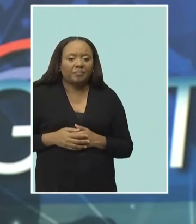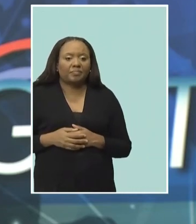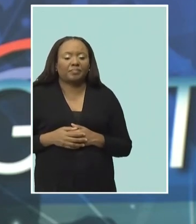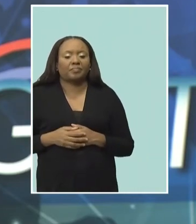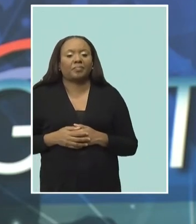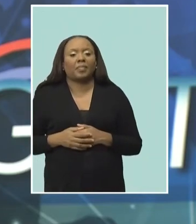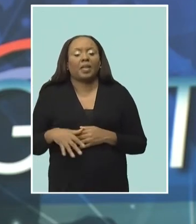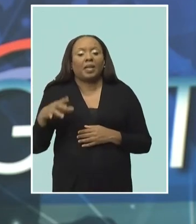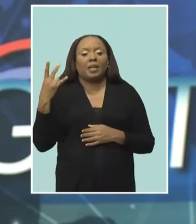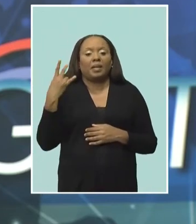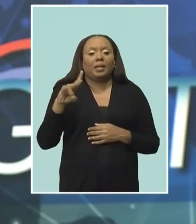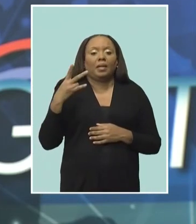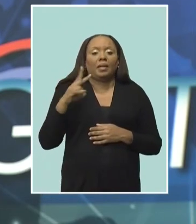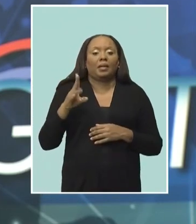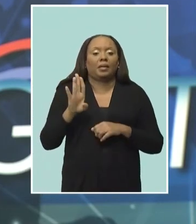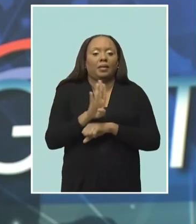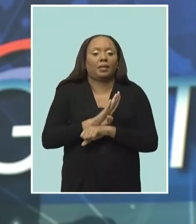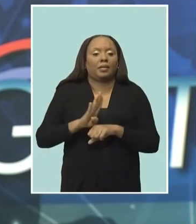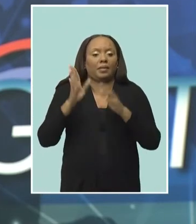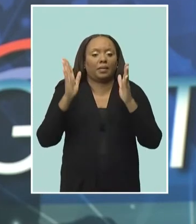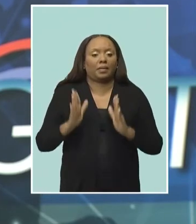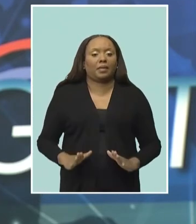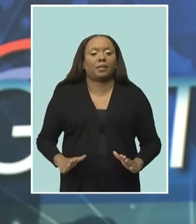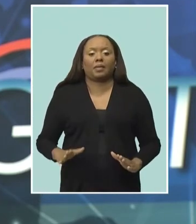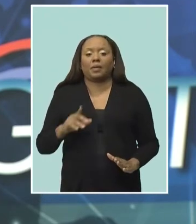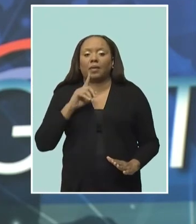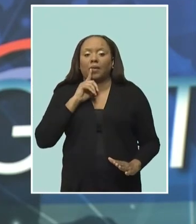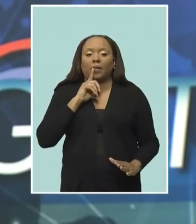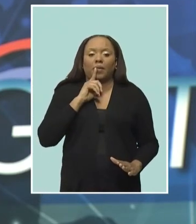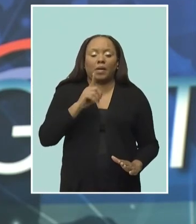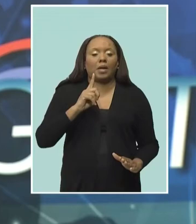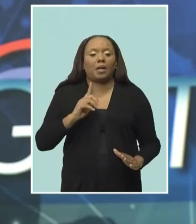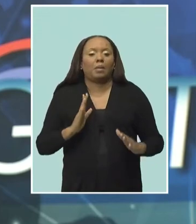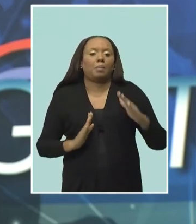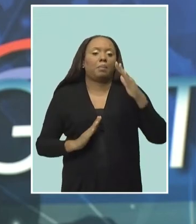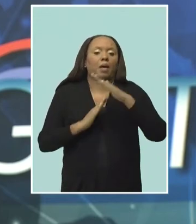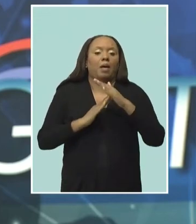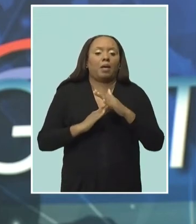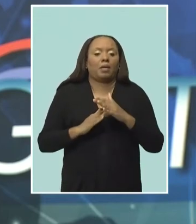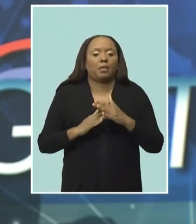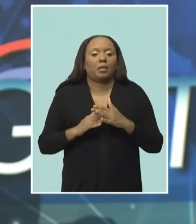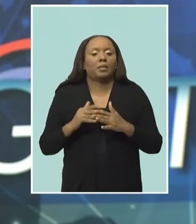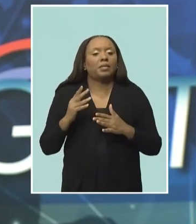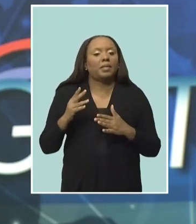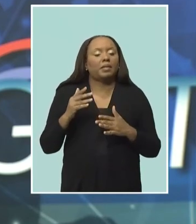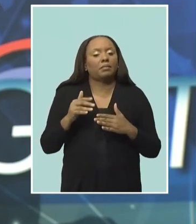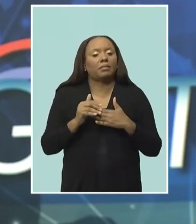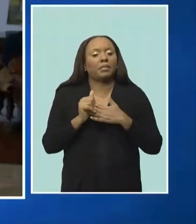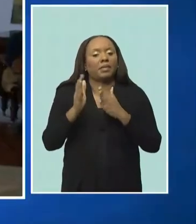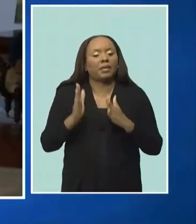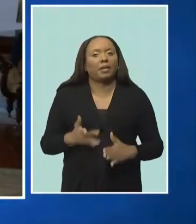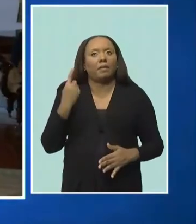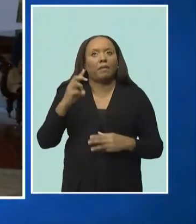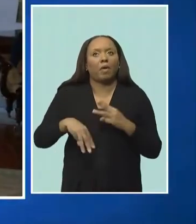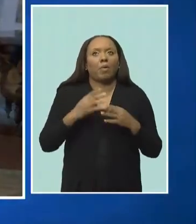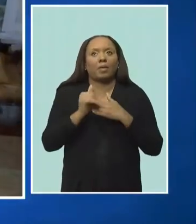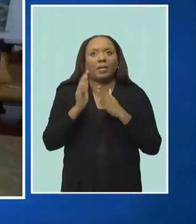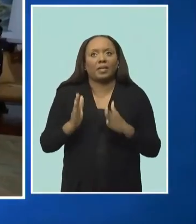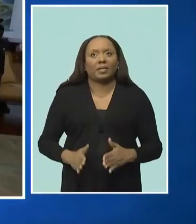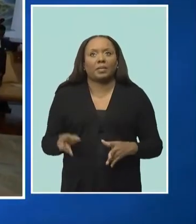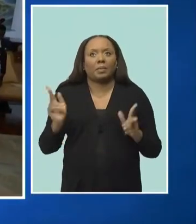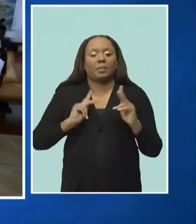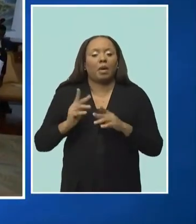Seventeen Barbadians have reached the pinnacle of the world's leading achievement award for young people. The recipients of the Duke of